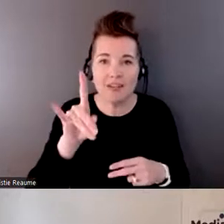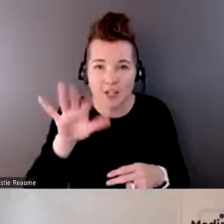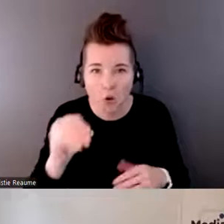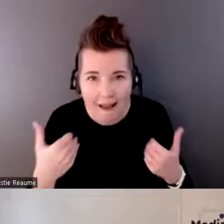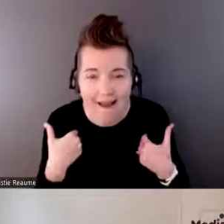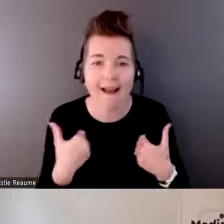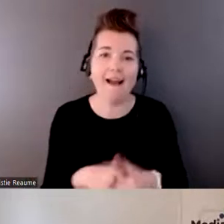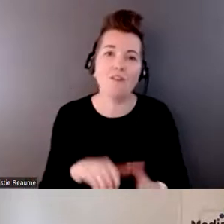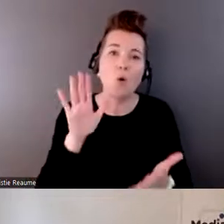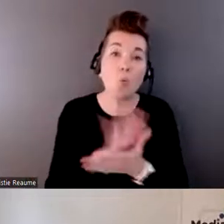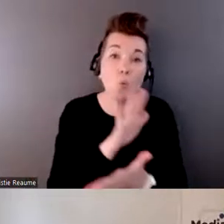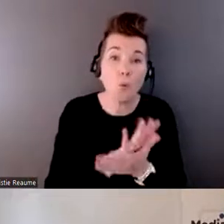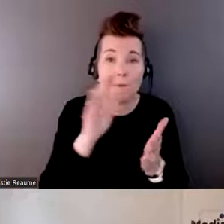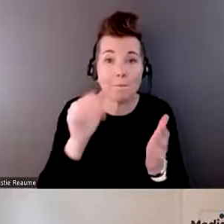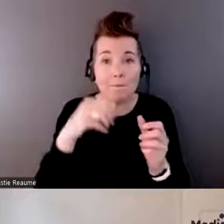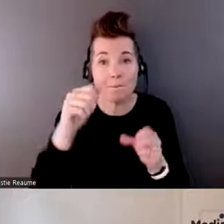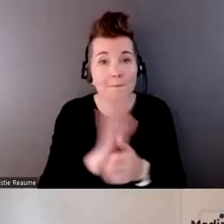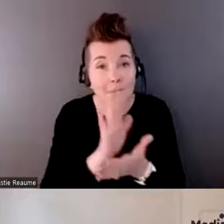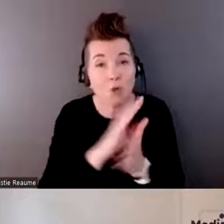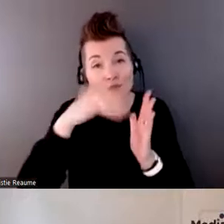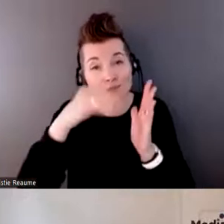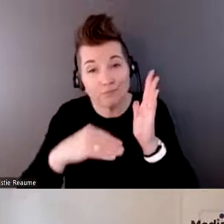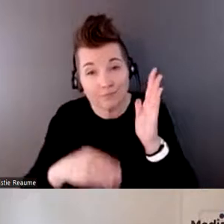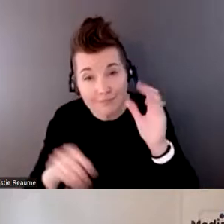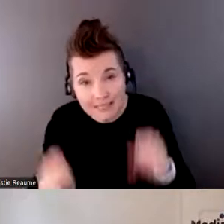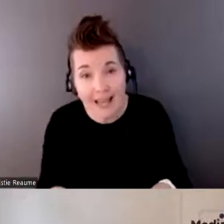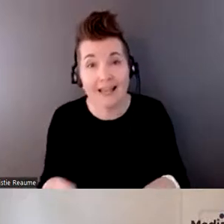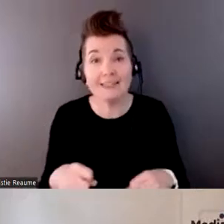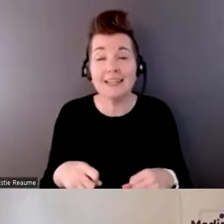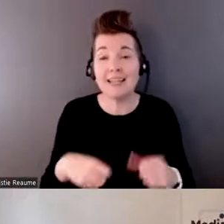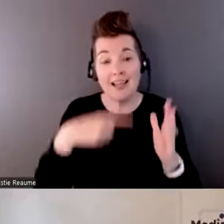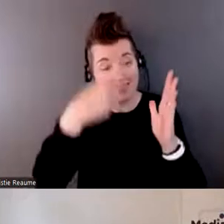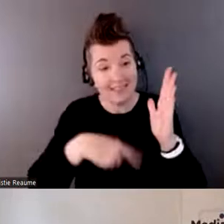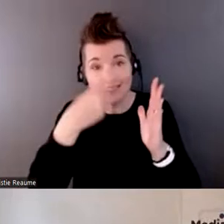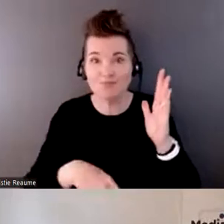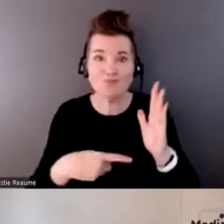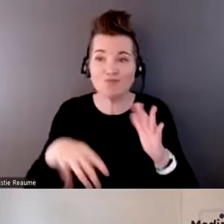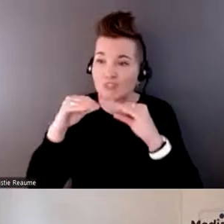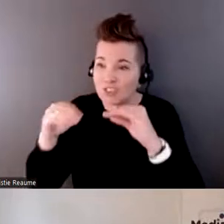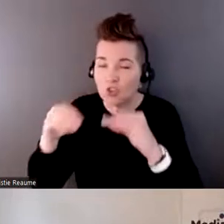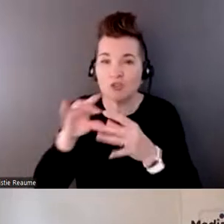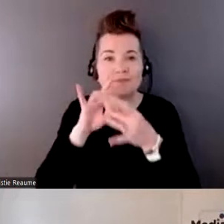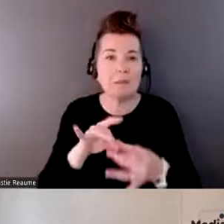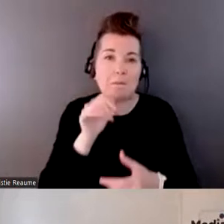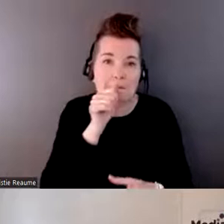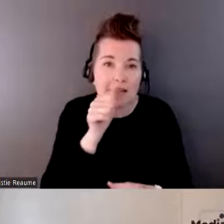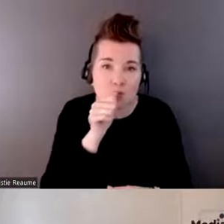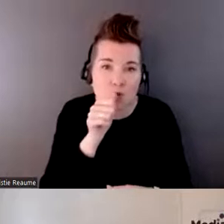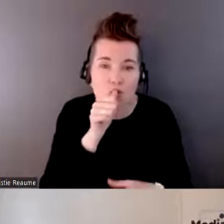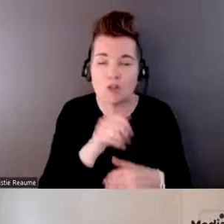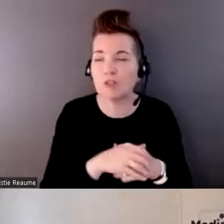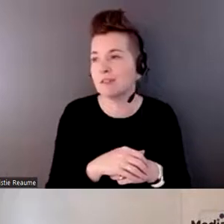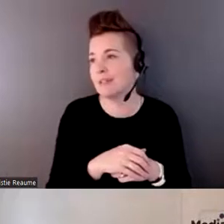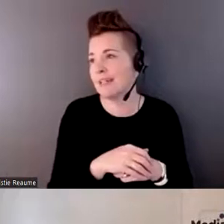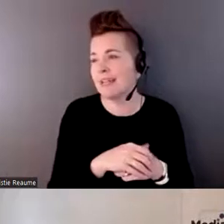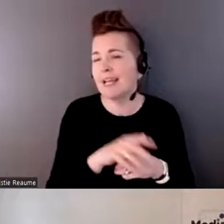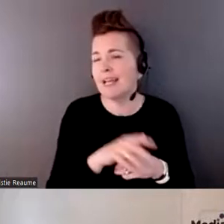in the online privacy and safety session, there's a whole worksheet around passwords, and a whole bunch of different links to different tools